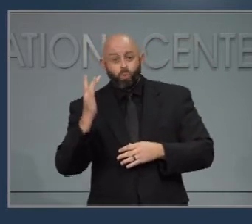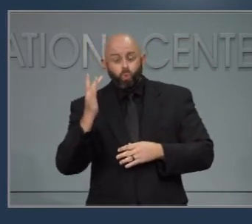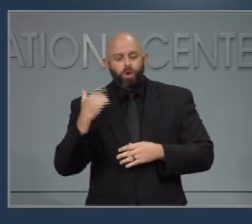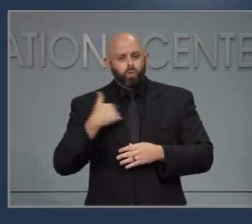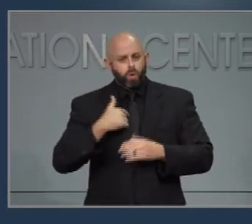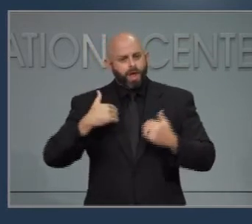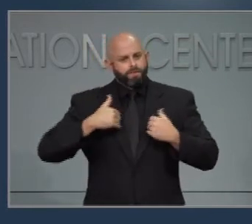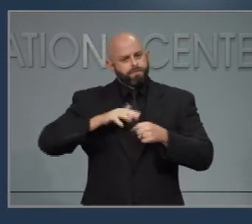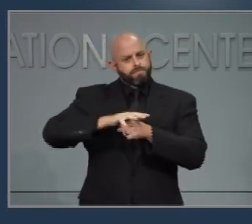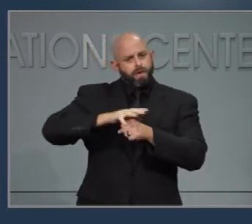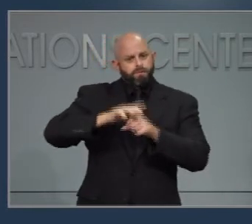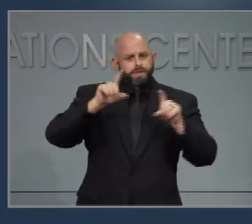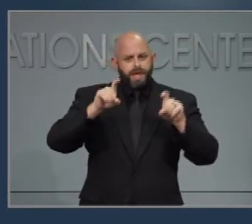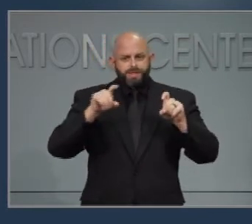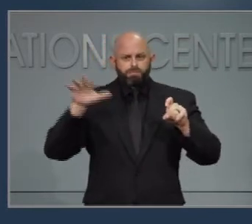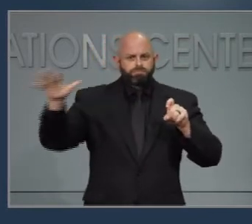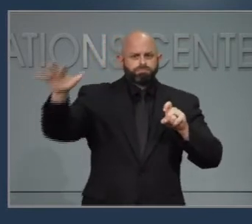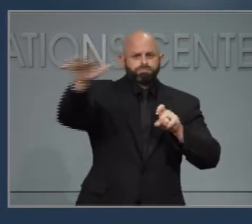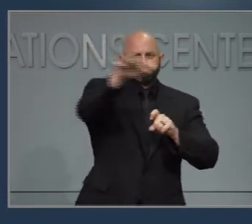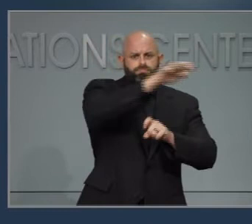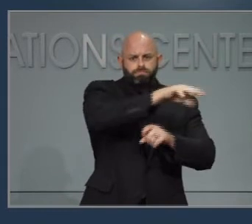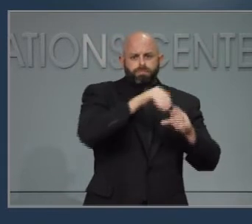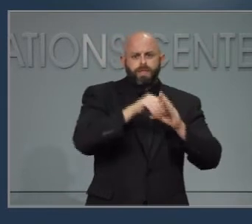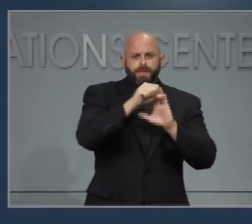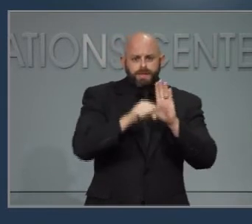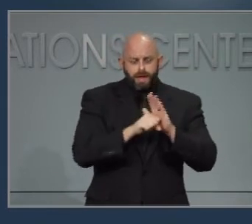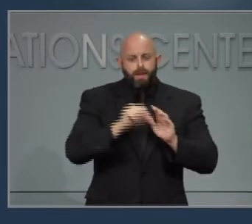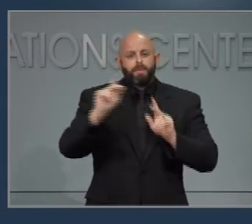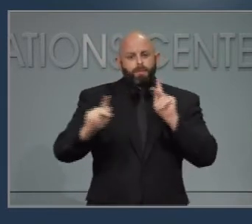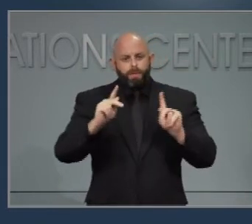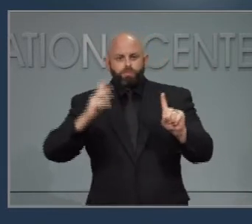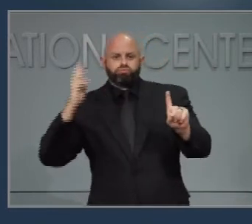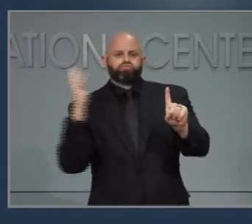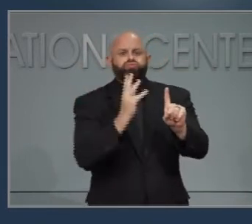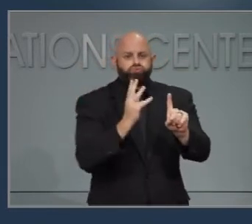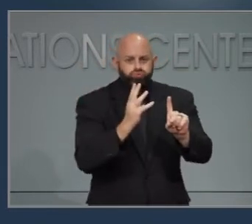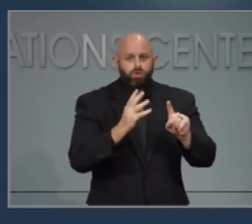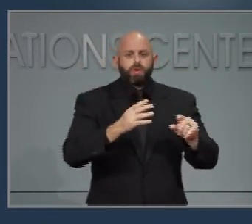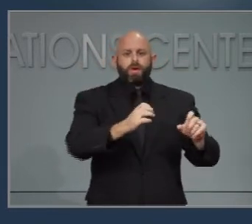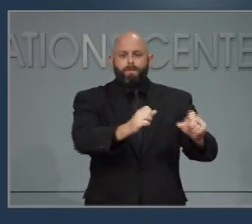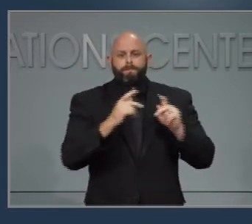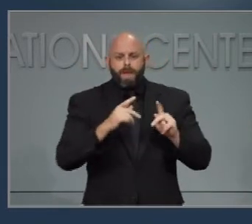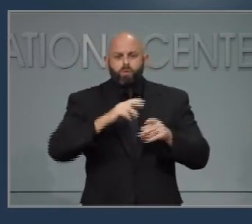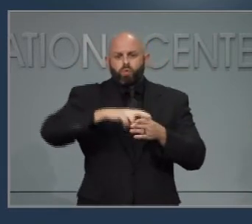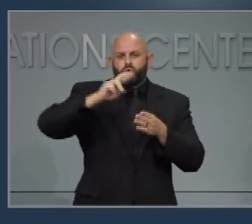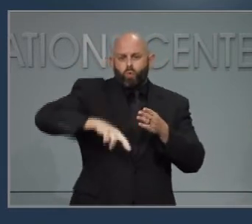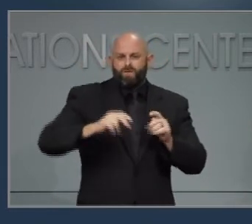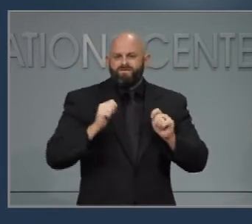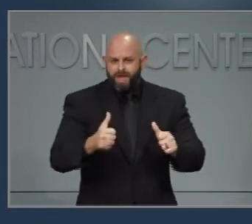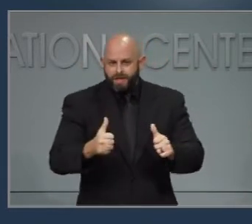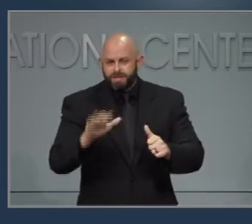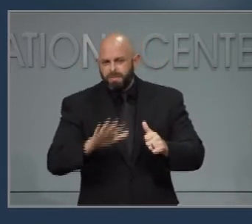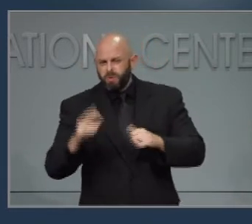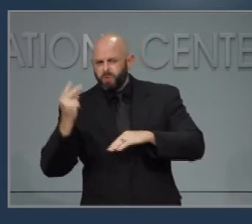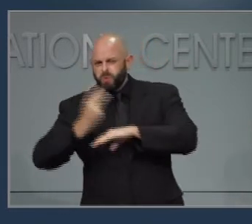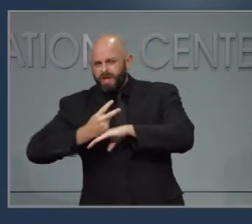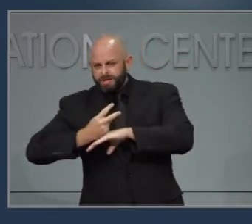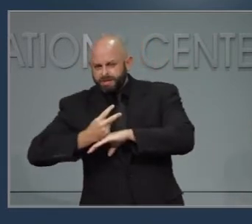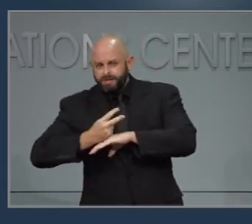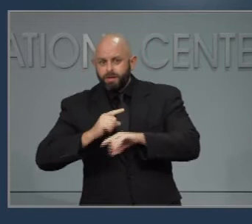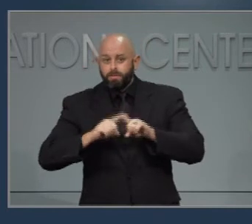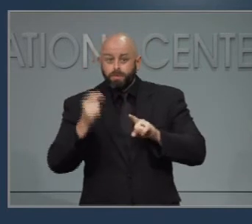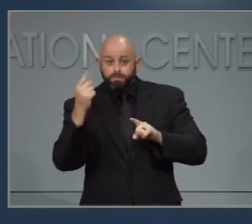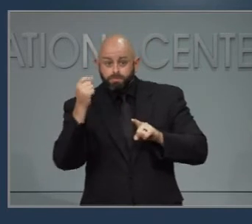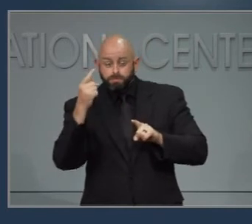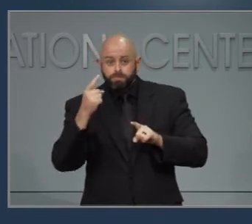testing capacity in our state and people are getting test results faster, averaging about two days. However, fewer